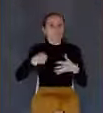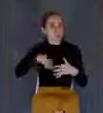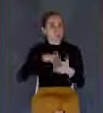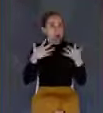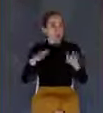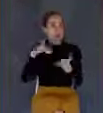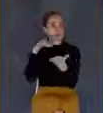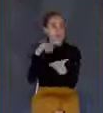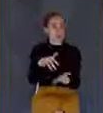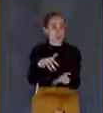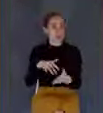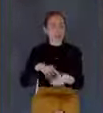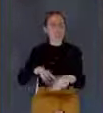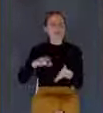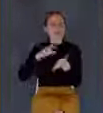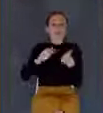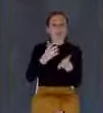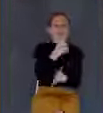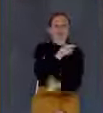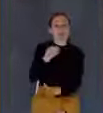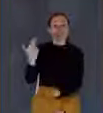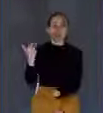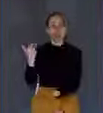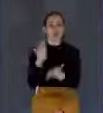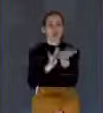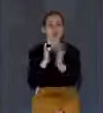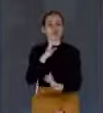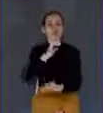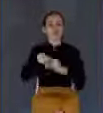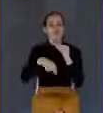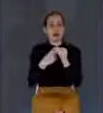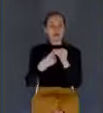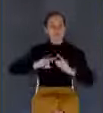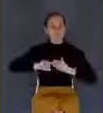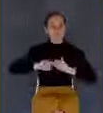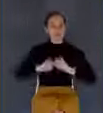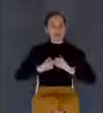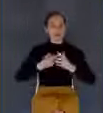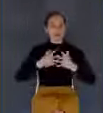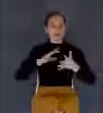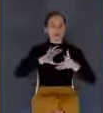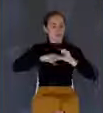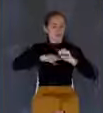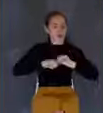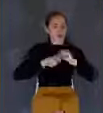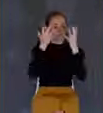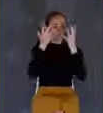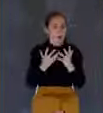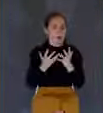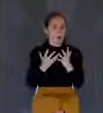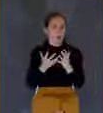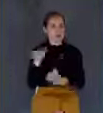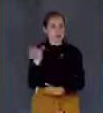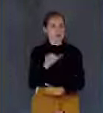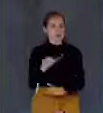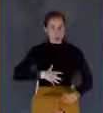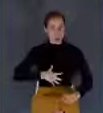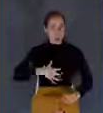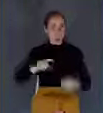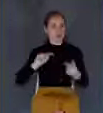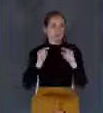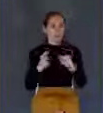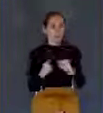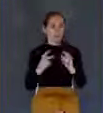beginning of sorrows. The word sorrows, odin, birth pains. These are the birth pains that will take place just before the arrival